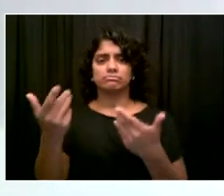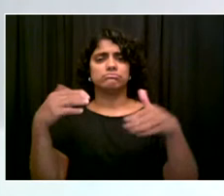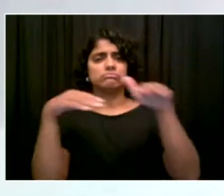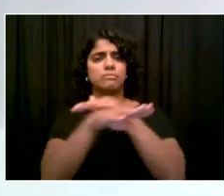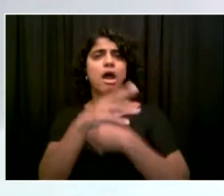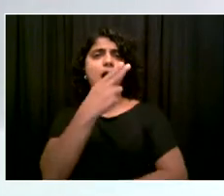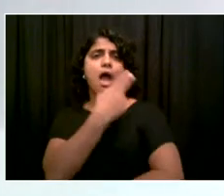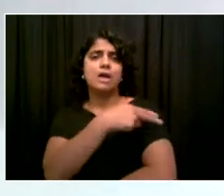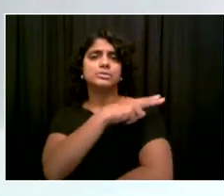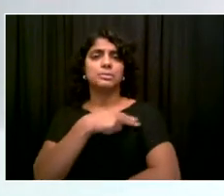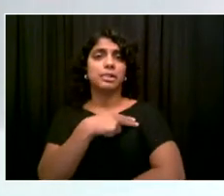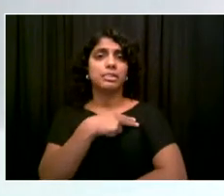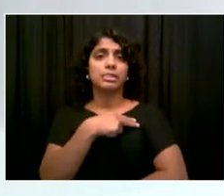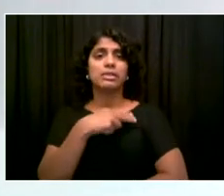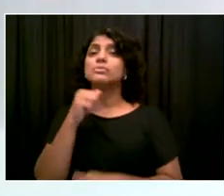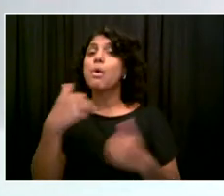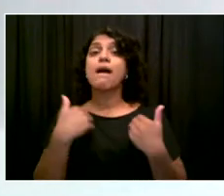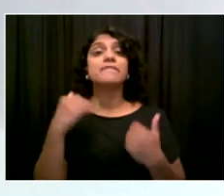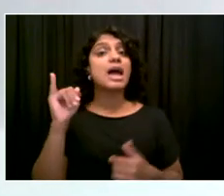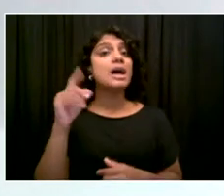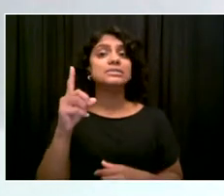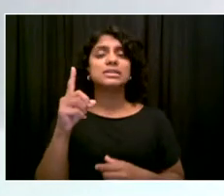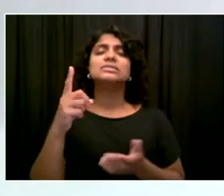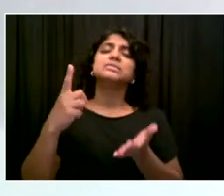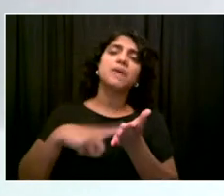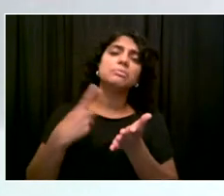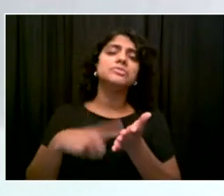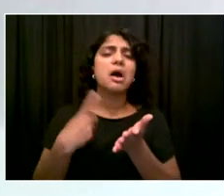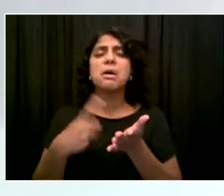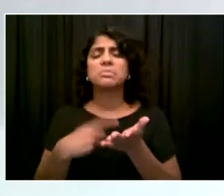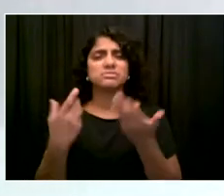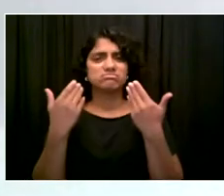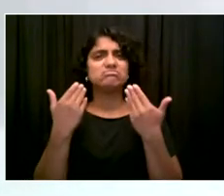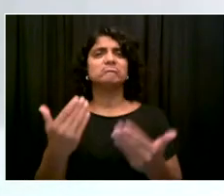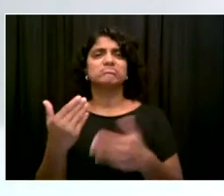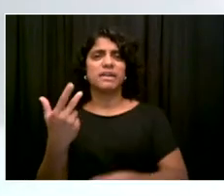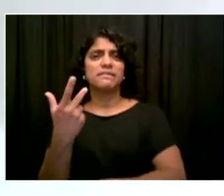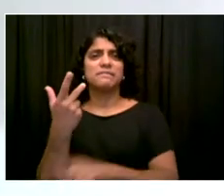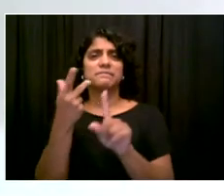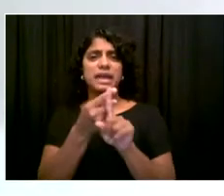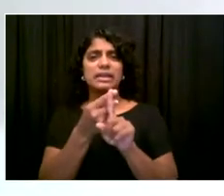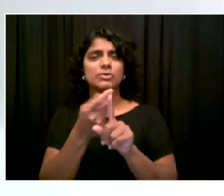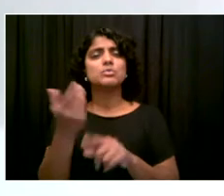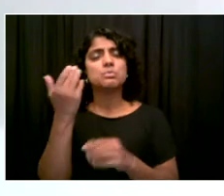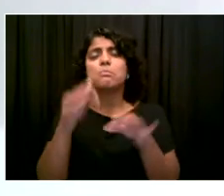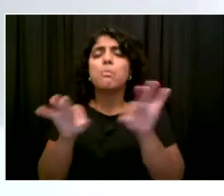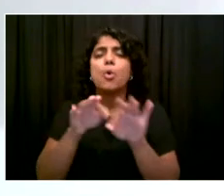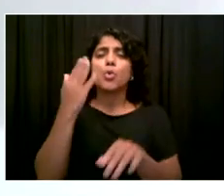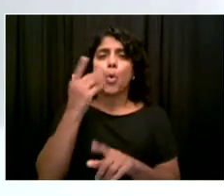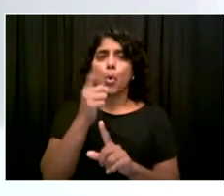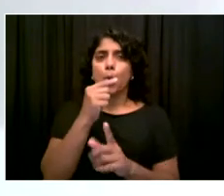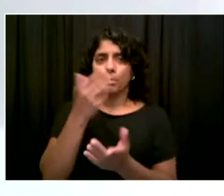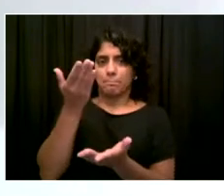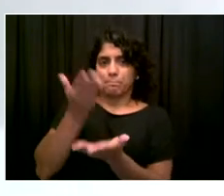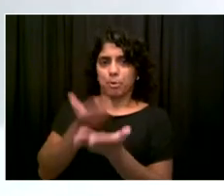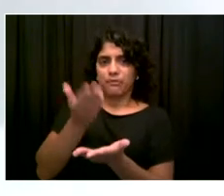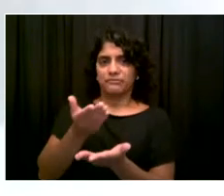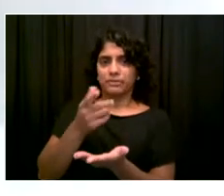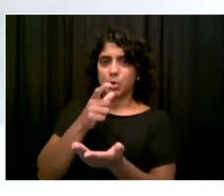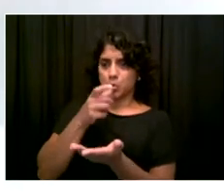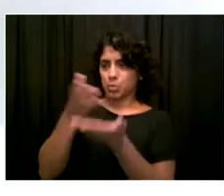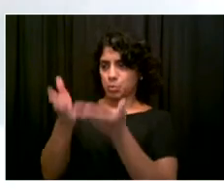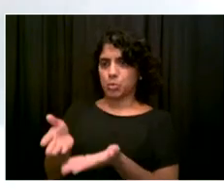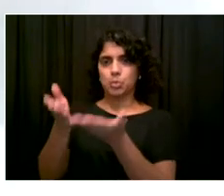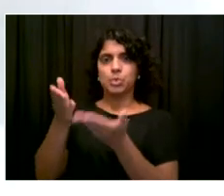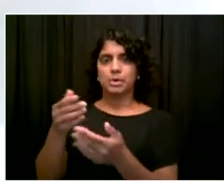to help the person establish their identity because we want it known for them in the future that they've been vaccinated. But we will go